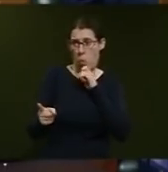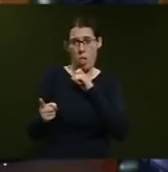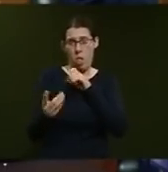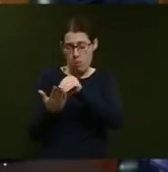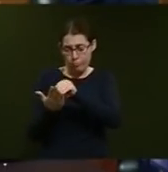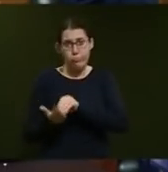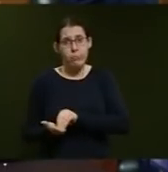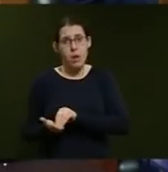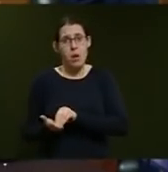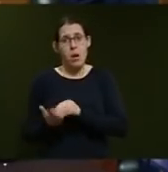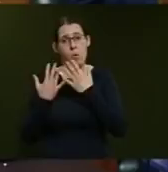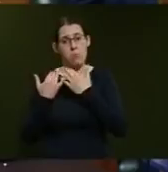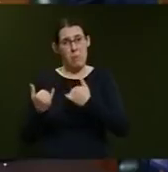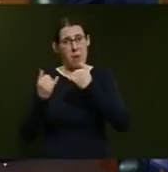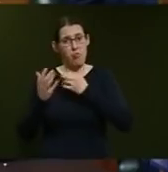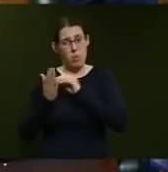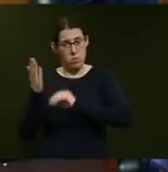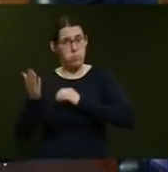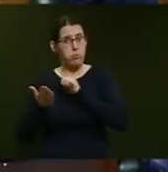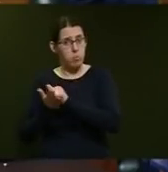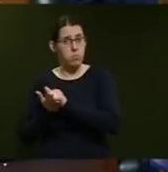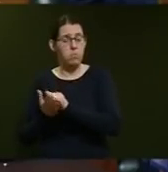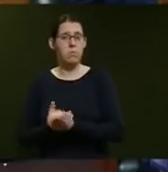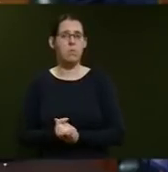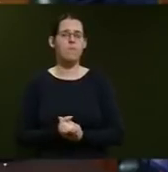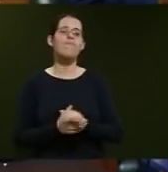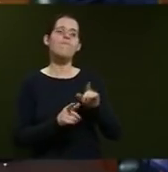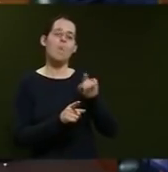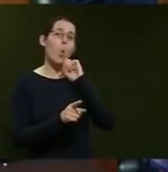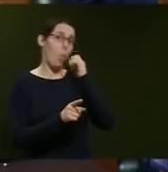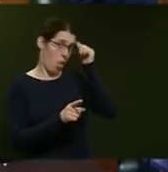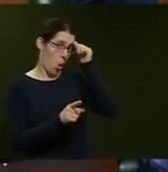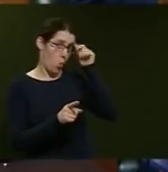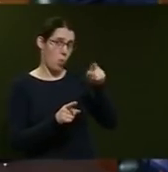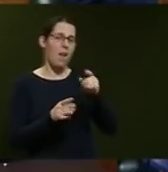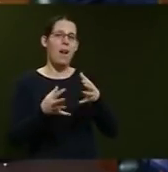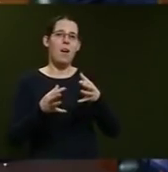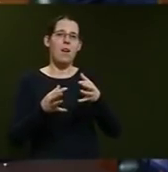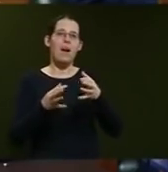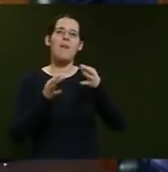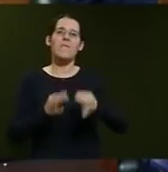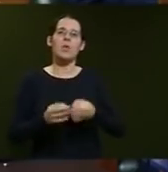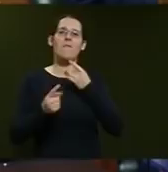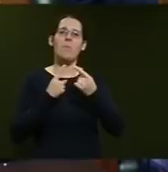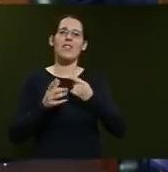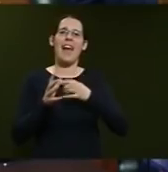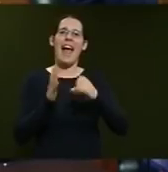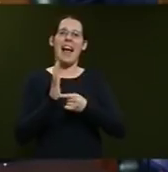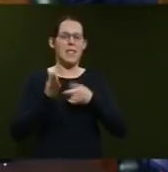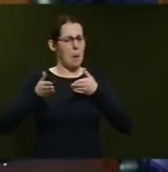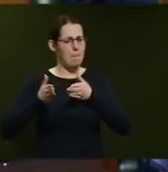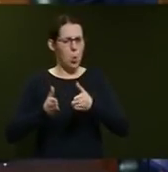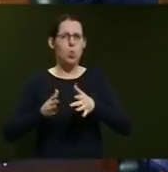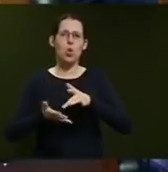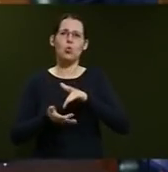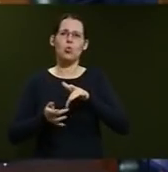as the member will know, the Official Information Act is mode neutral, regardless of whether or not information is held on